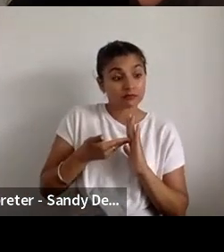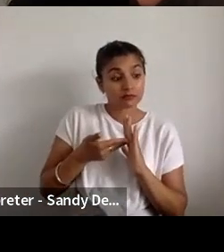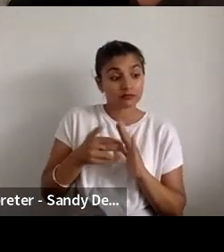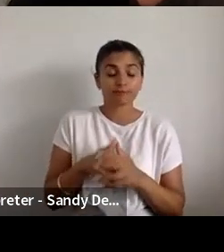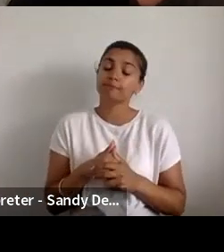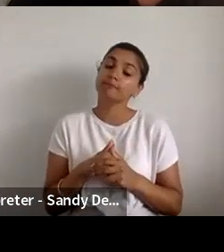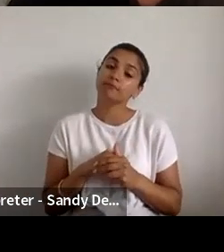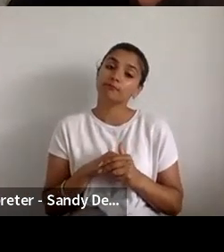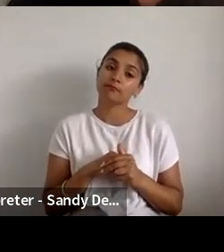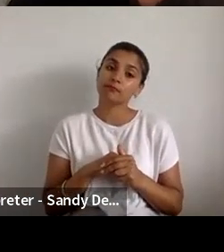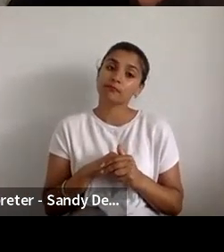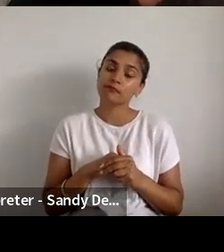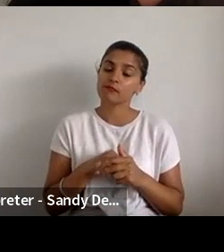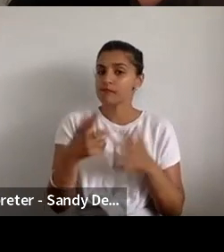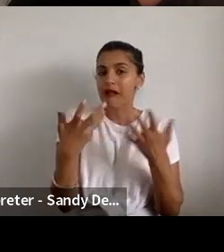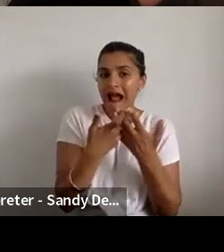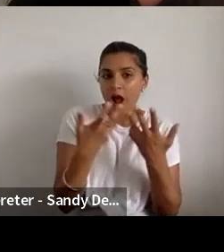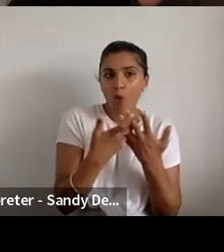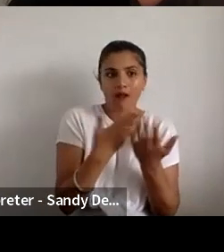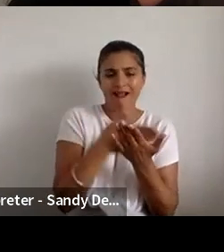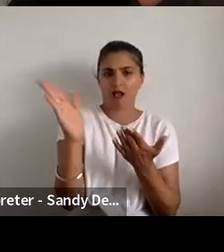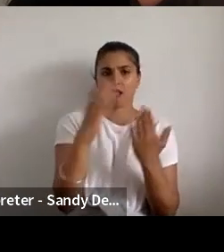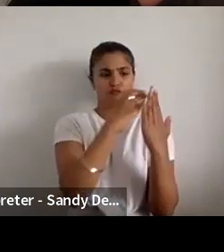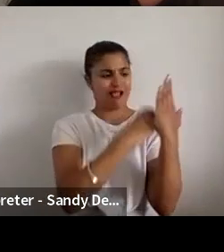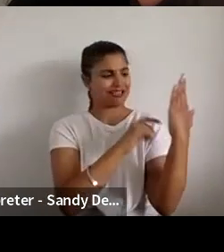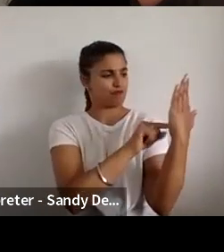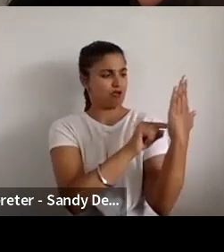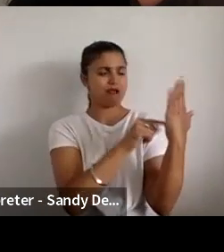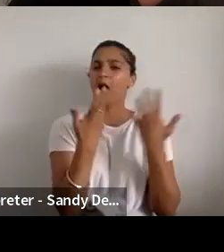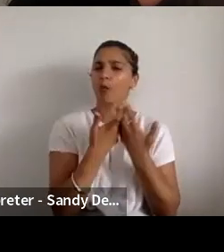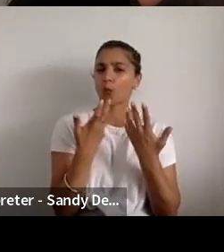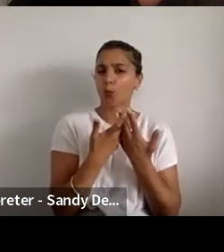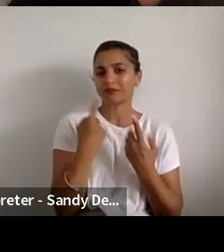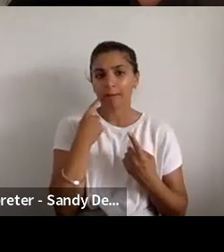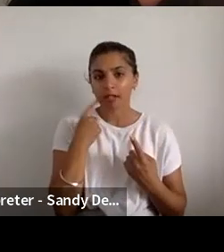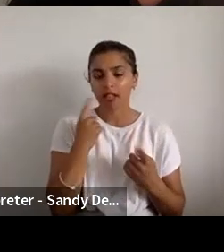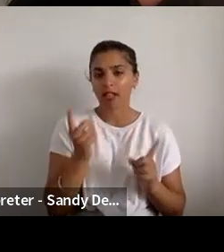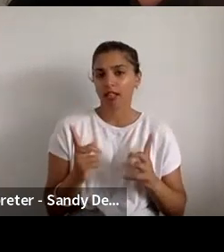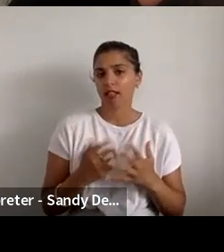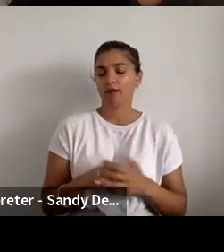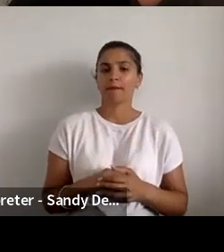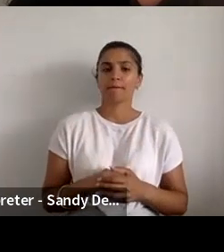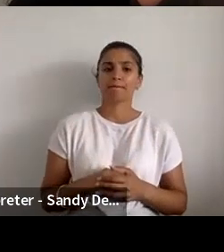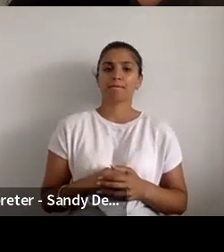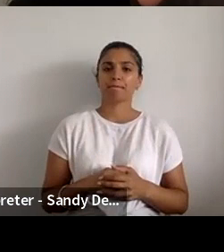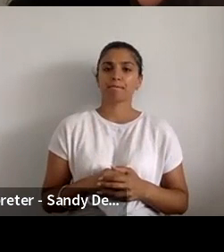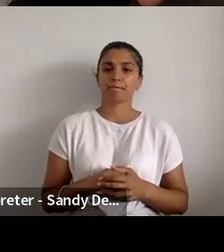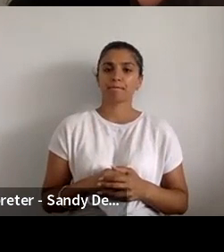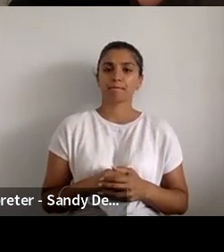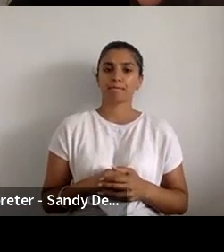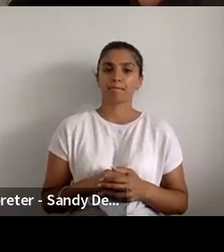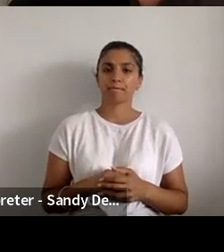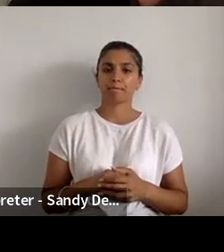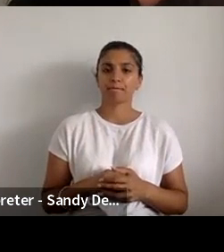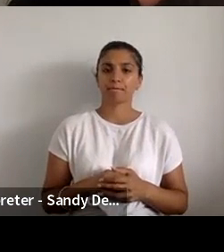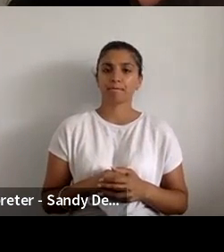Yeah. How to use criteria clearly simply. Yeah. So, um, general arts criteria across board